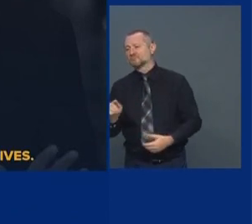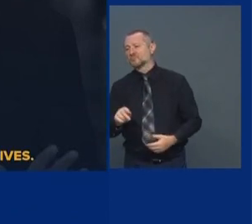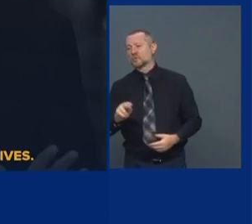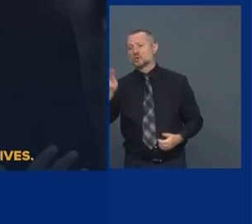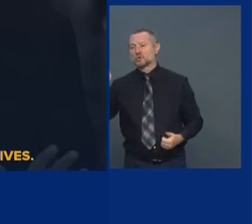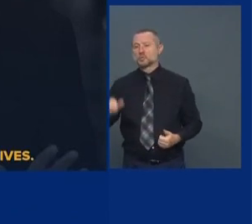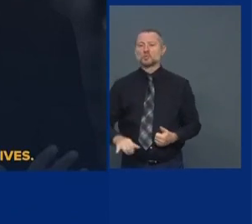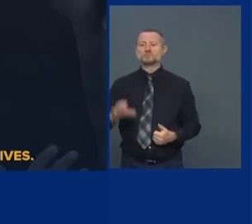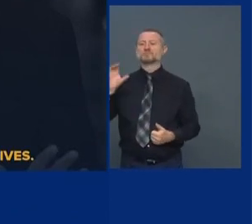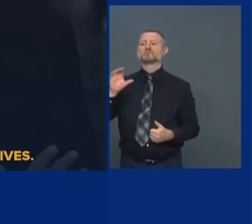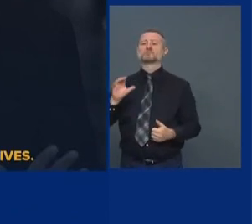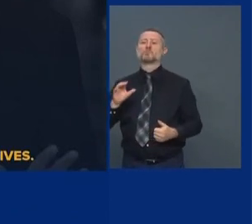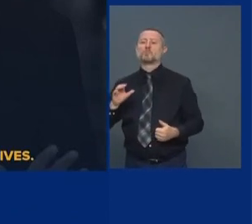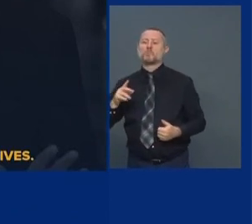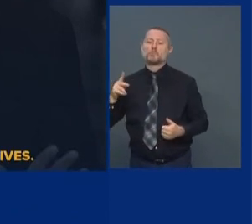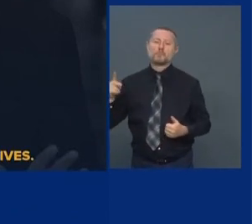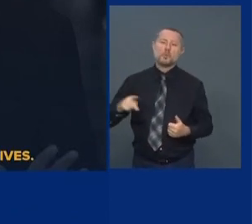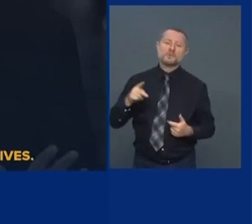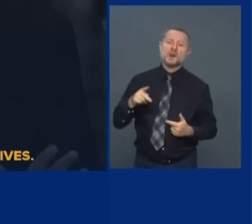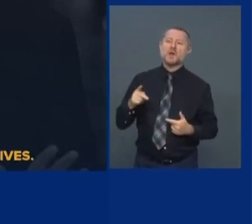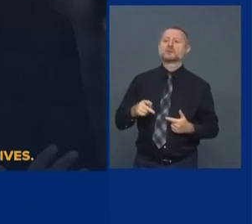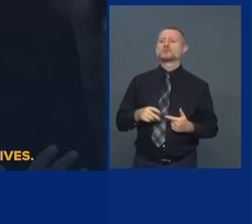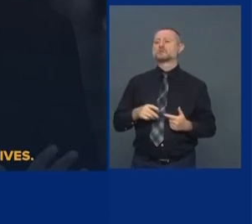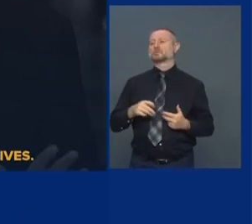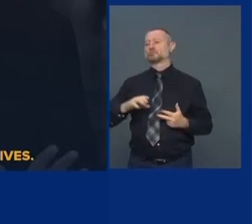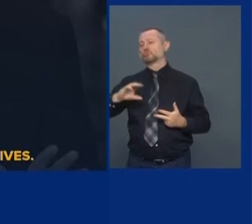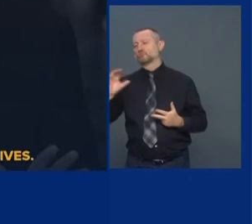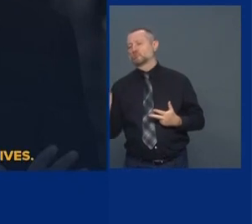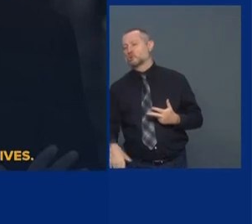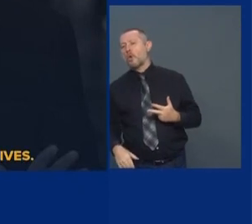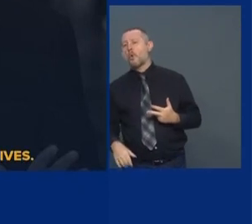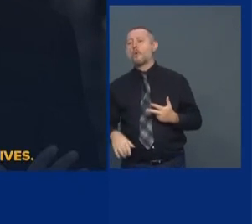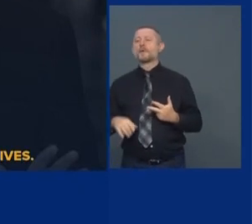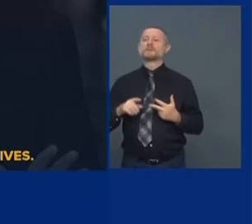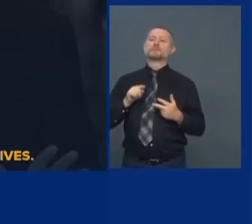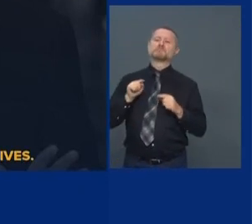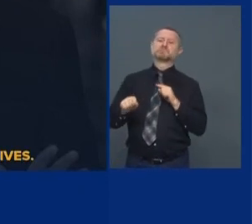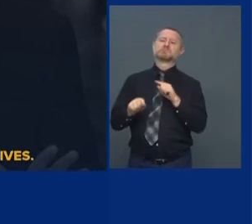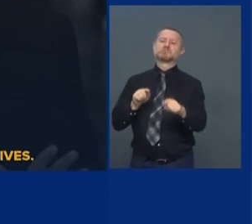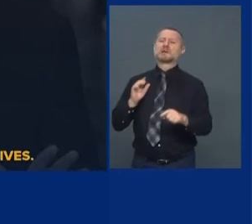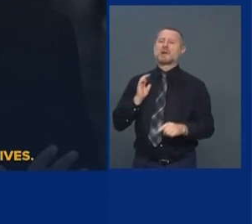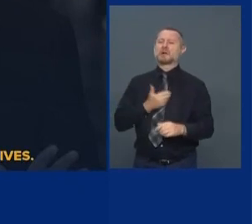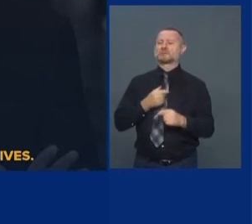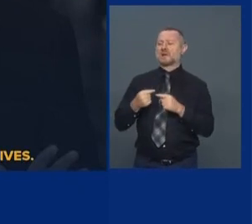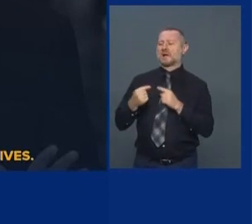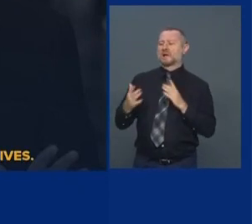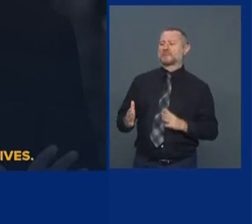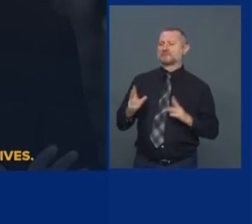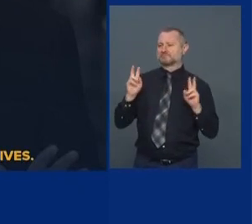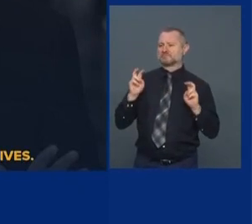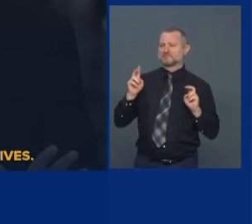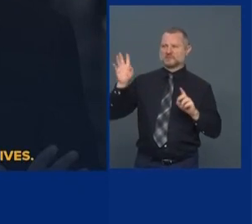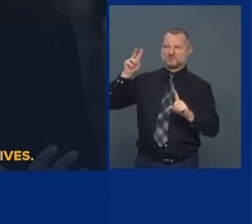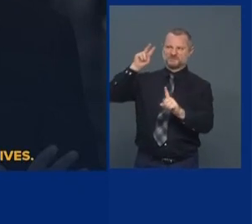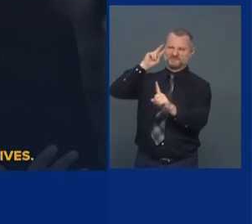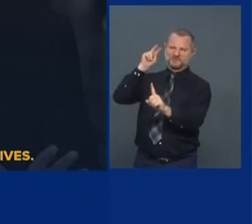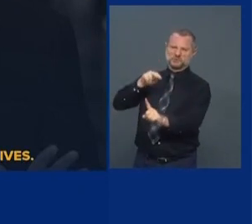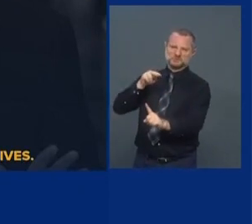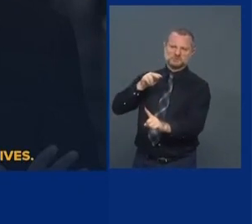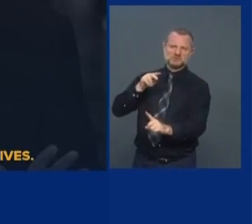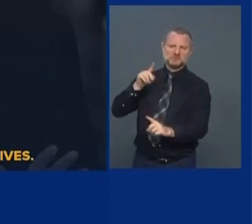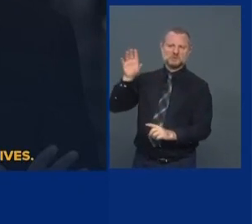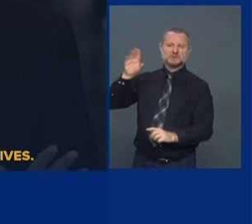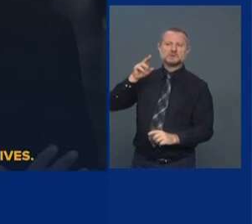Portland, Chicago. Right? These are the enemies from the president's point of view. Look at his tweets.